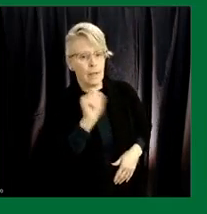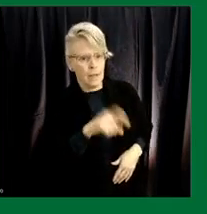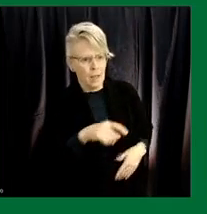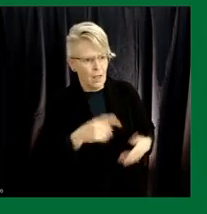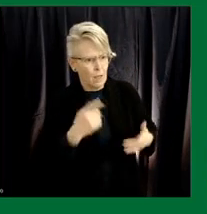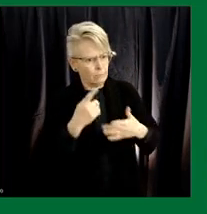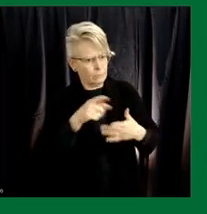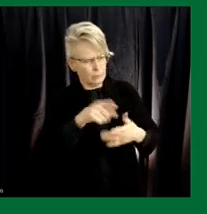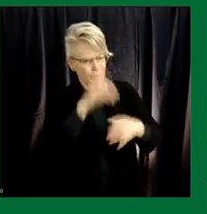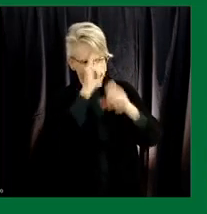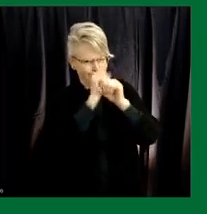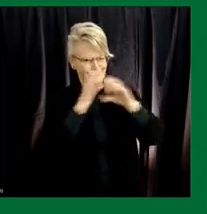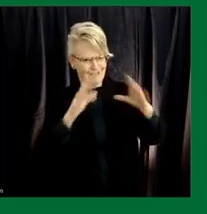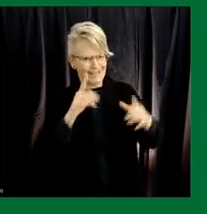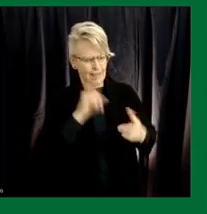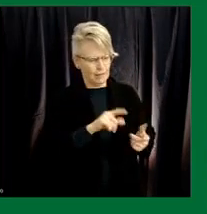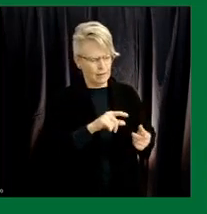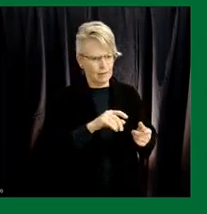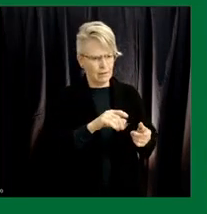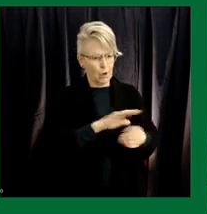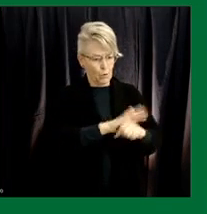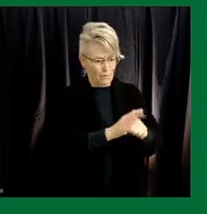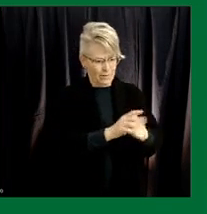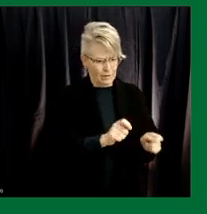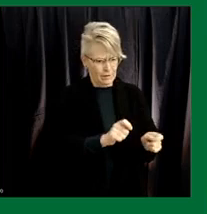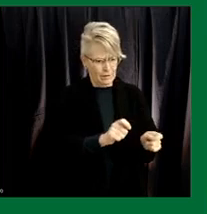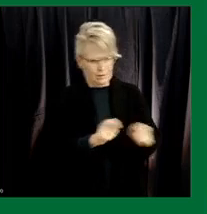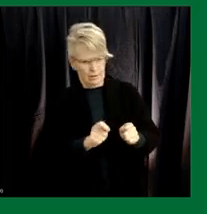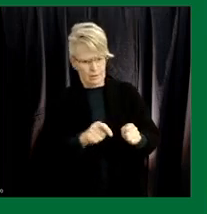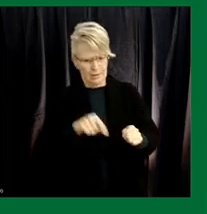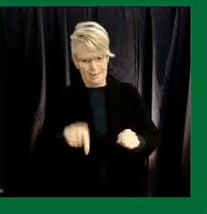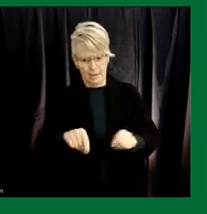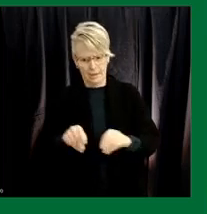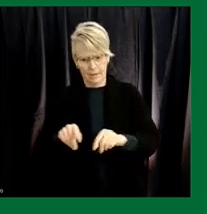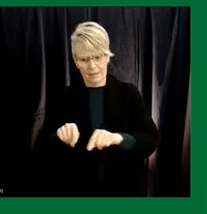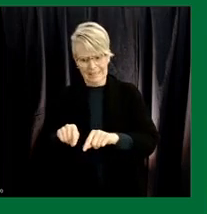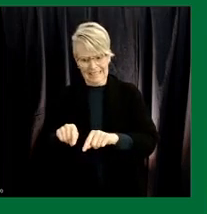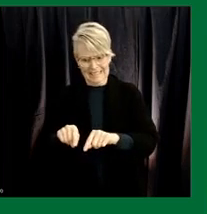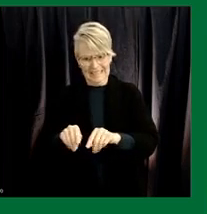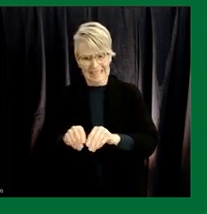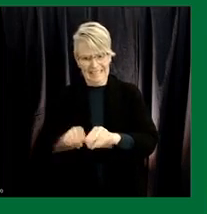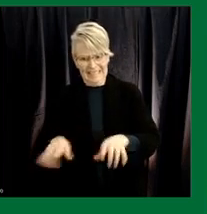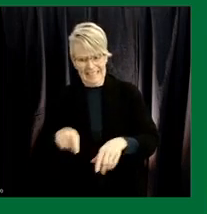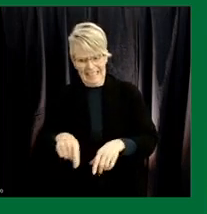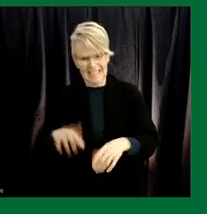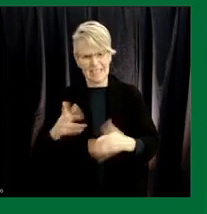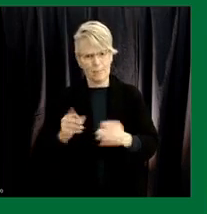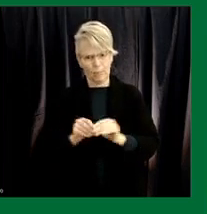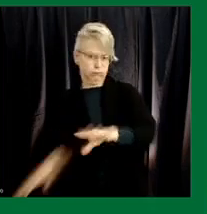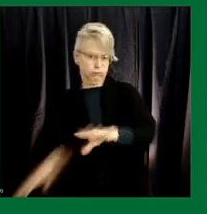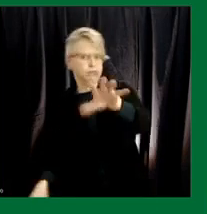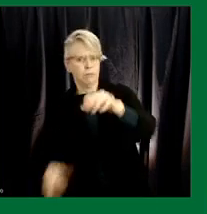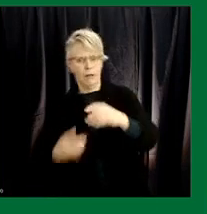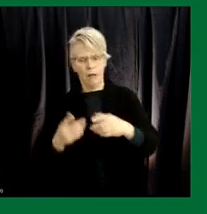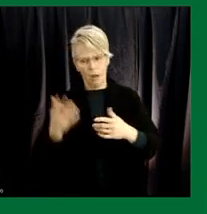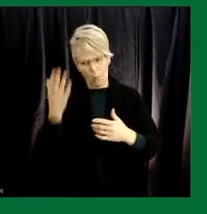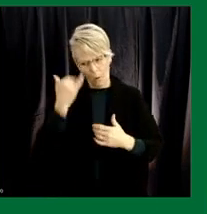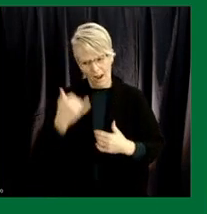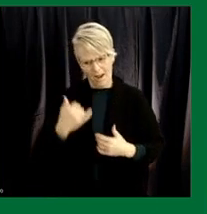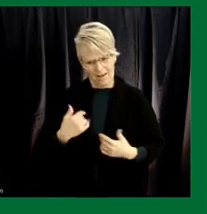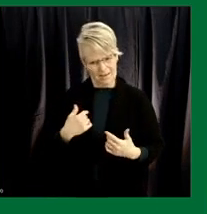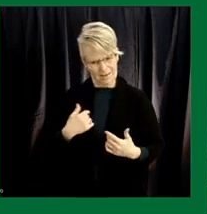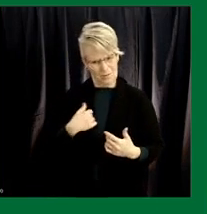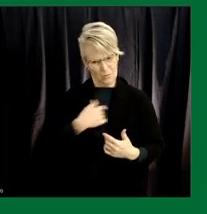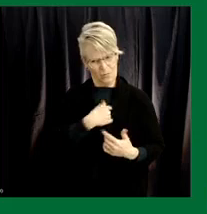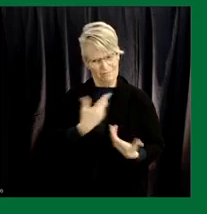this province and all the evidence points to how explosive their growth can be why are we not doing more right now to prevent that